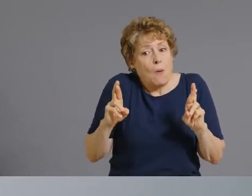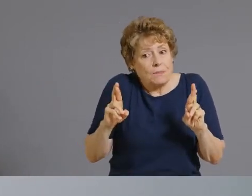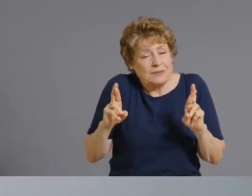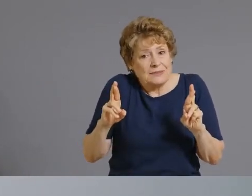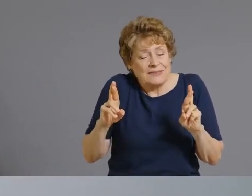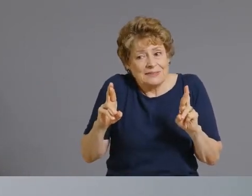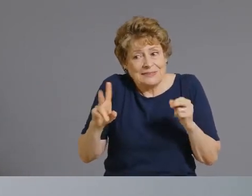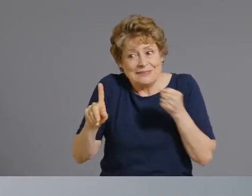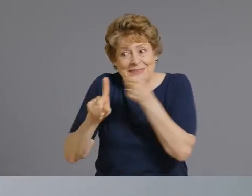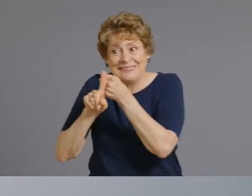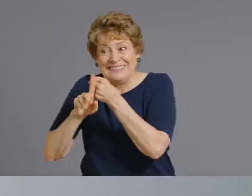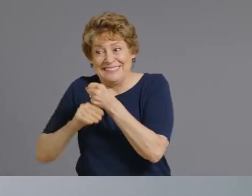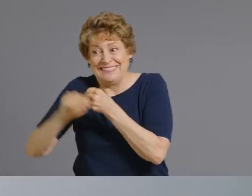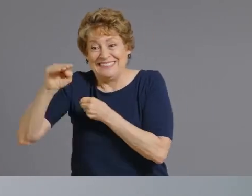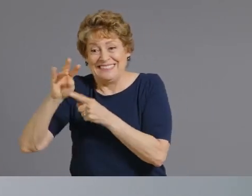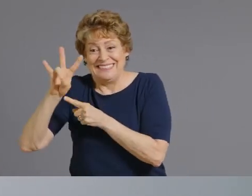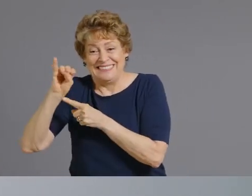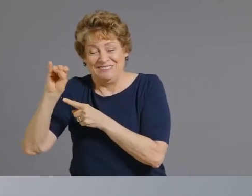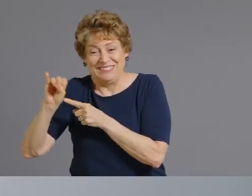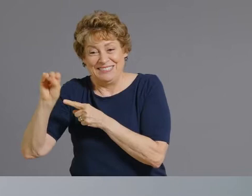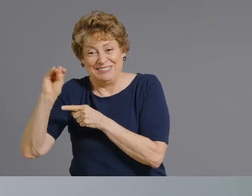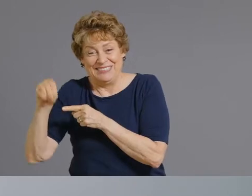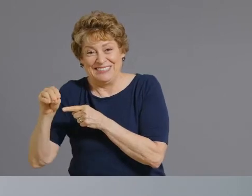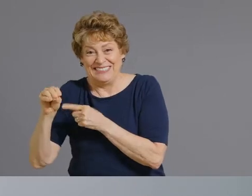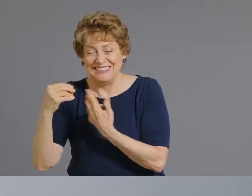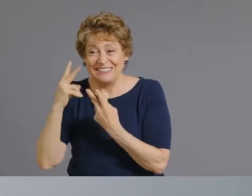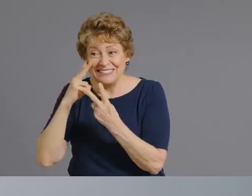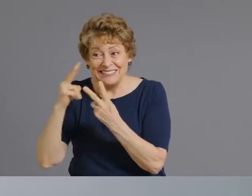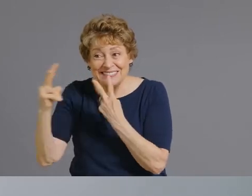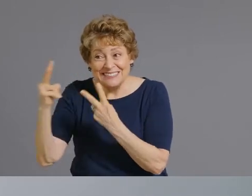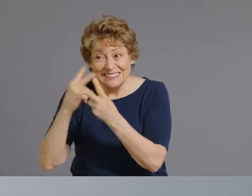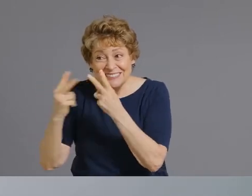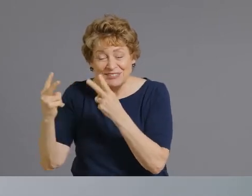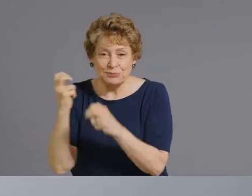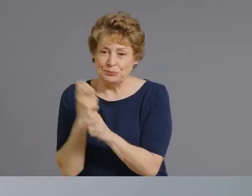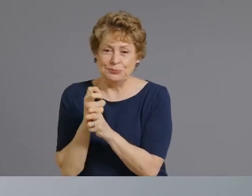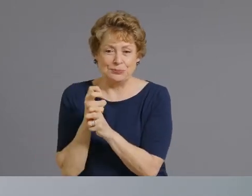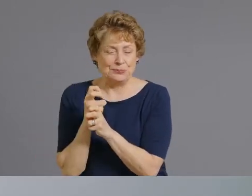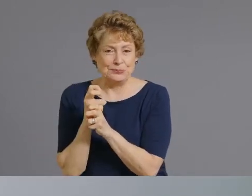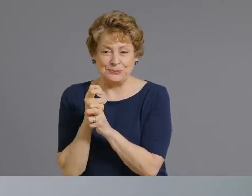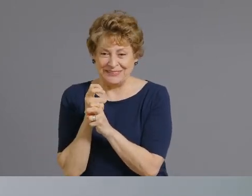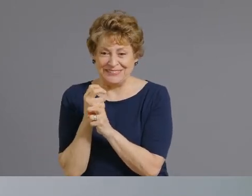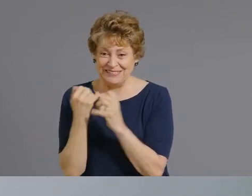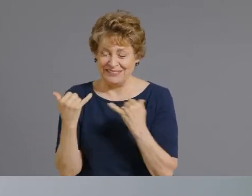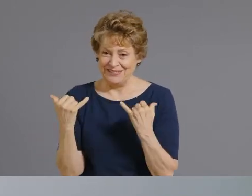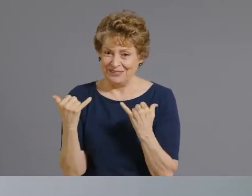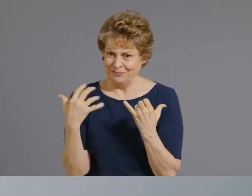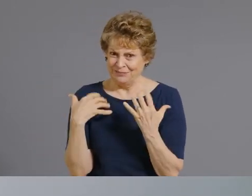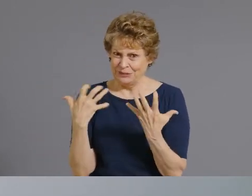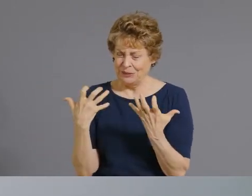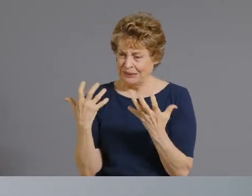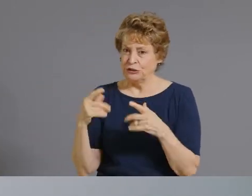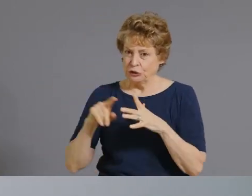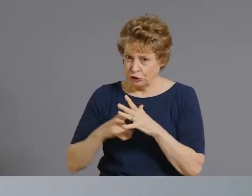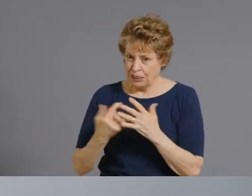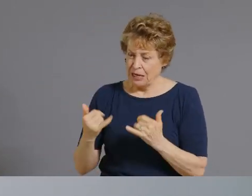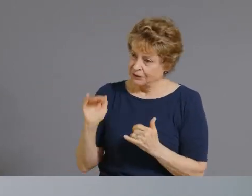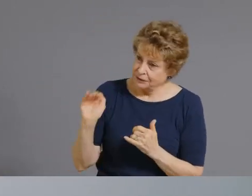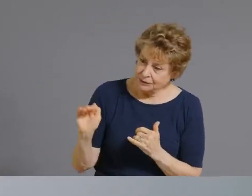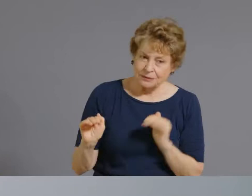um when you have to go talk to people individually to now now start encouraging people to get vaccinated